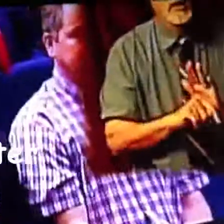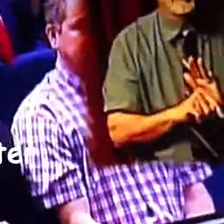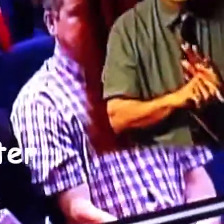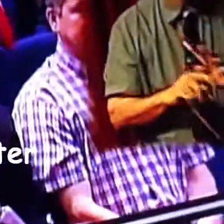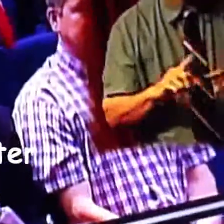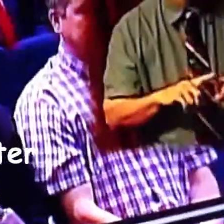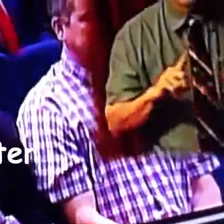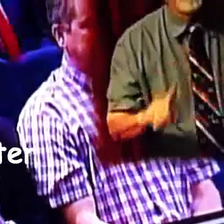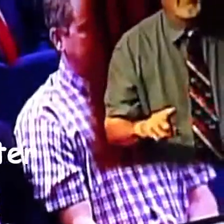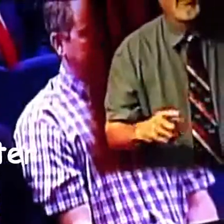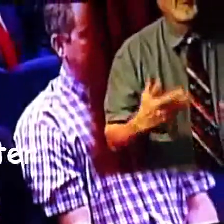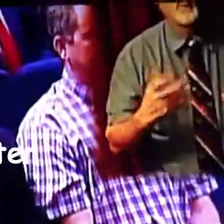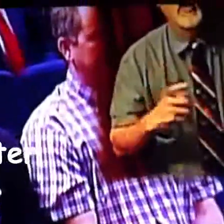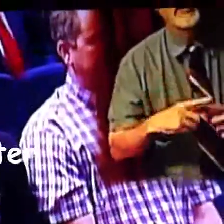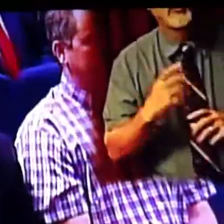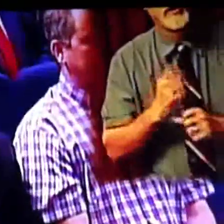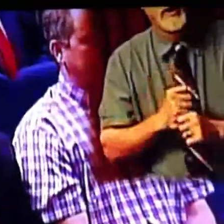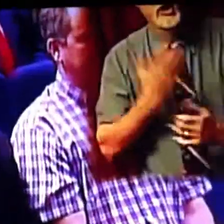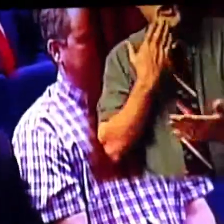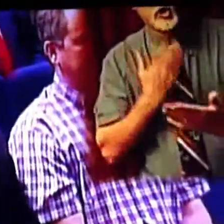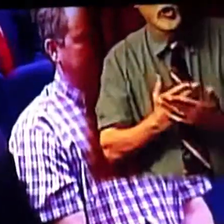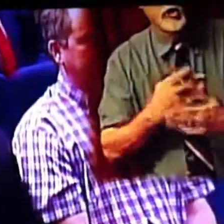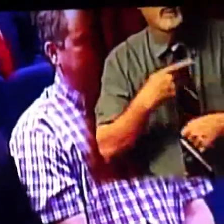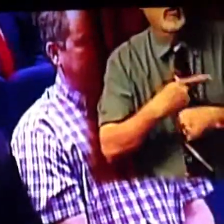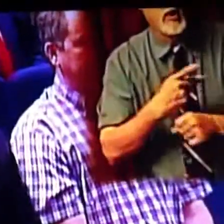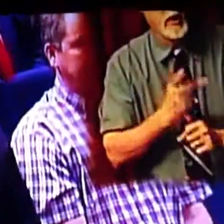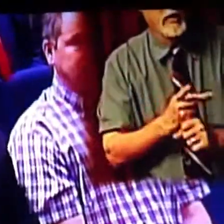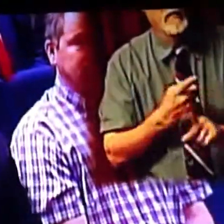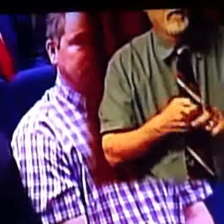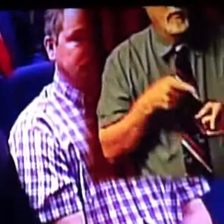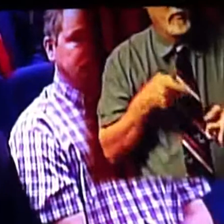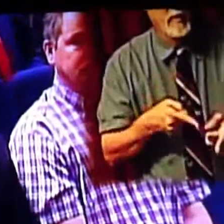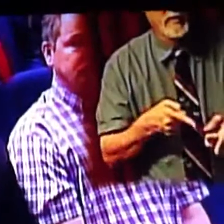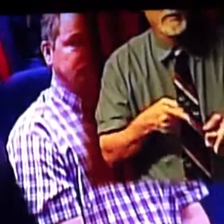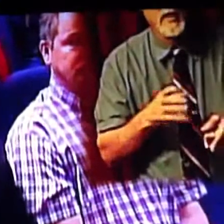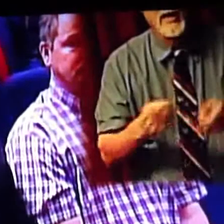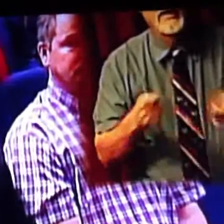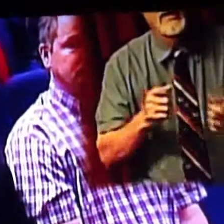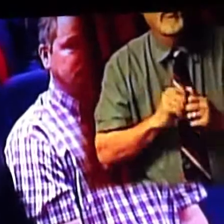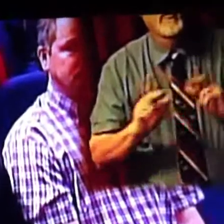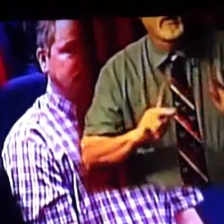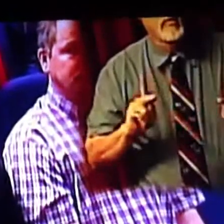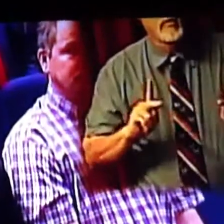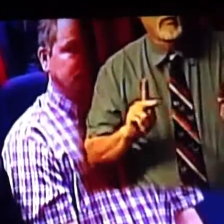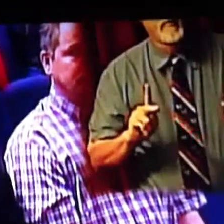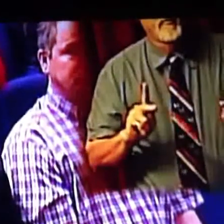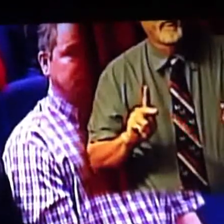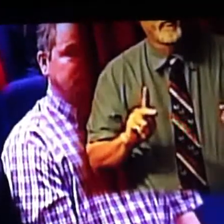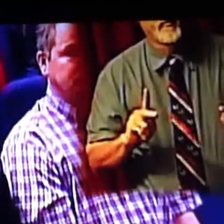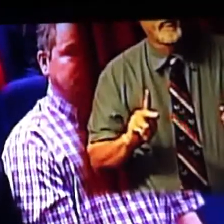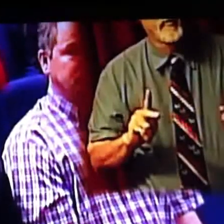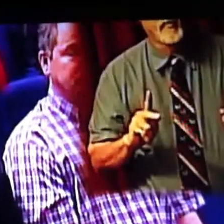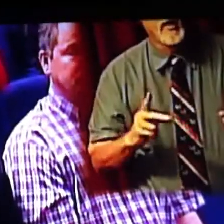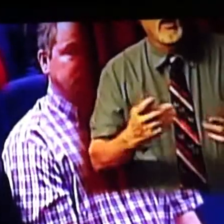But we would want to get a good product from this, and I think dealing with the people that raised